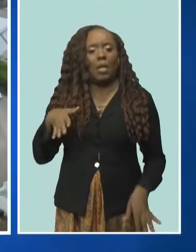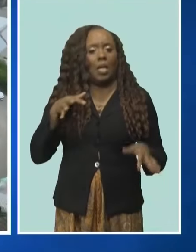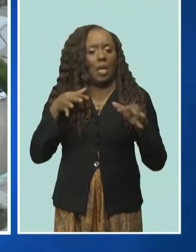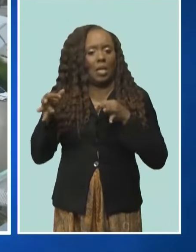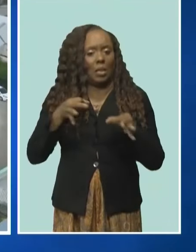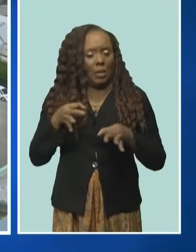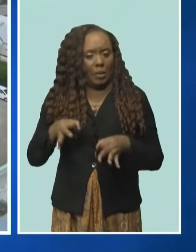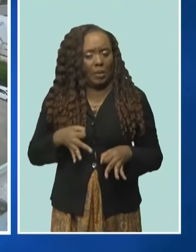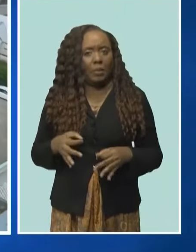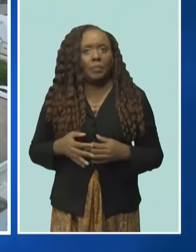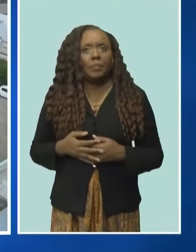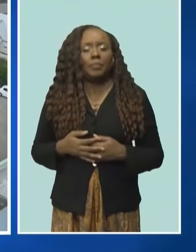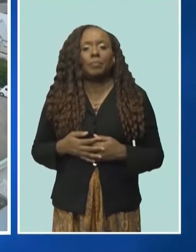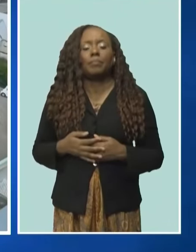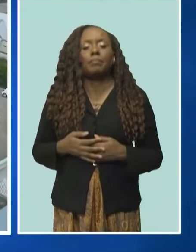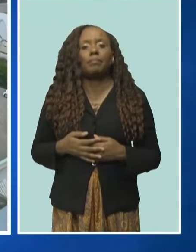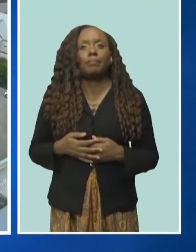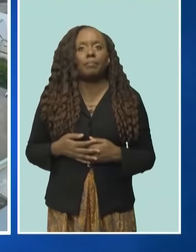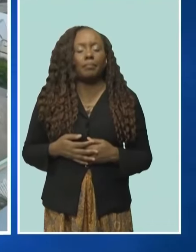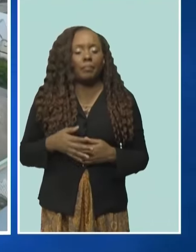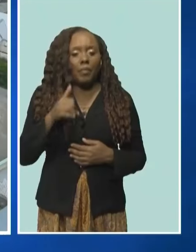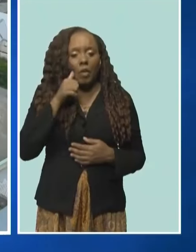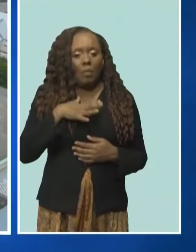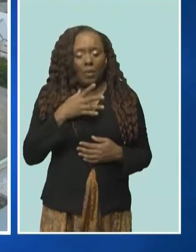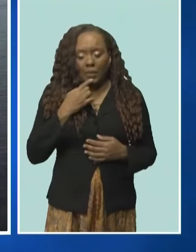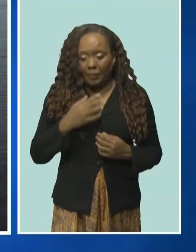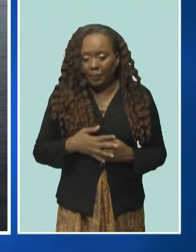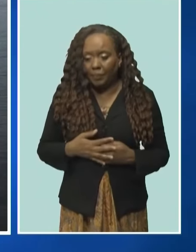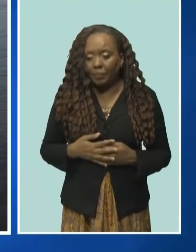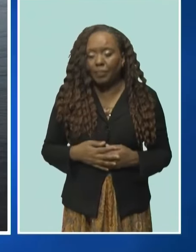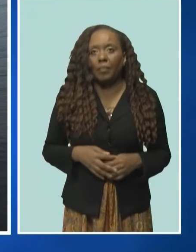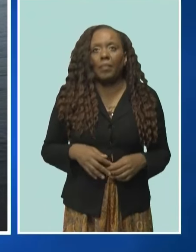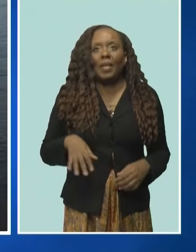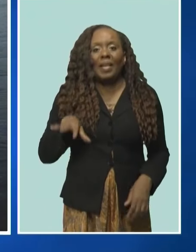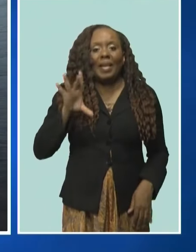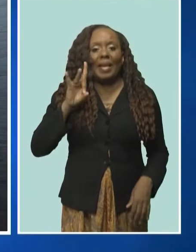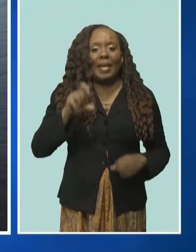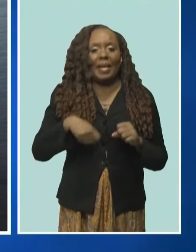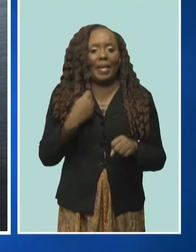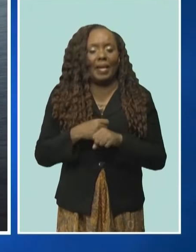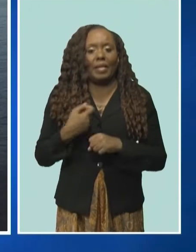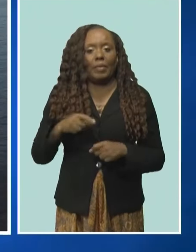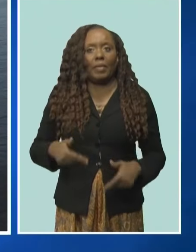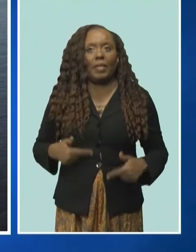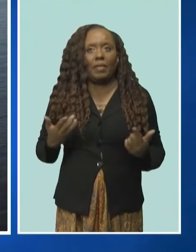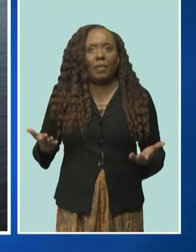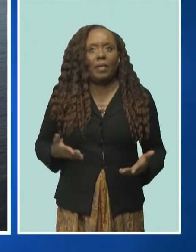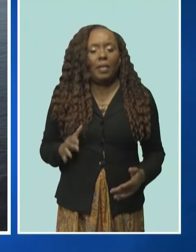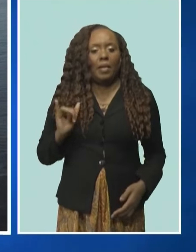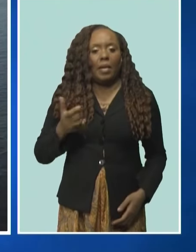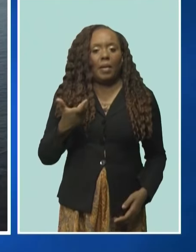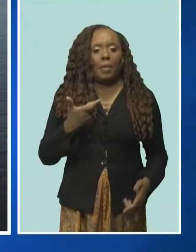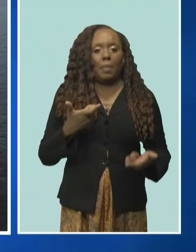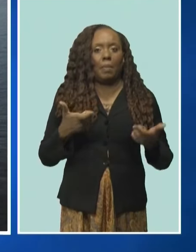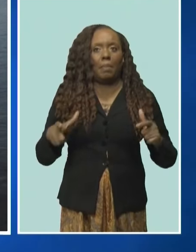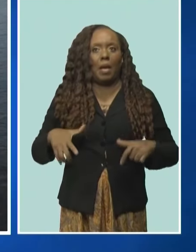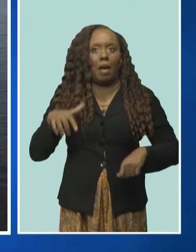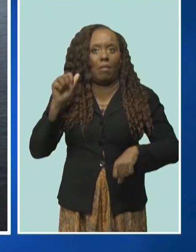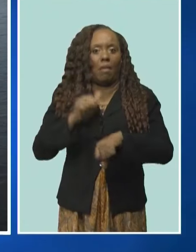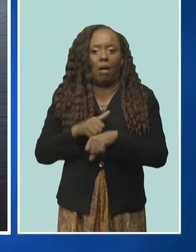why. I mean, for the eight years that we've lived in Barbados, the slab has been like the central part of the community. It's where